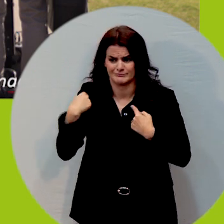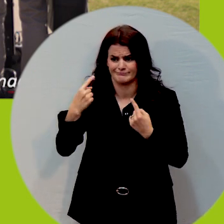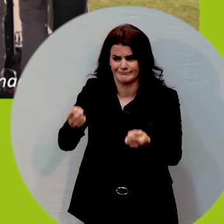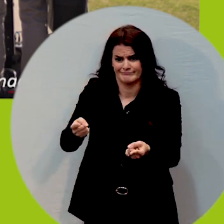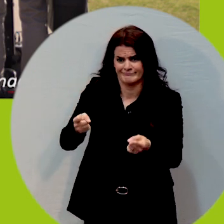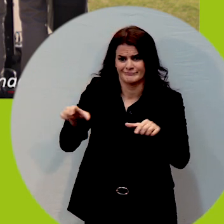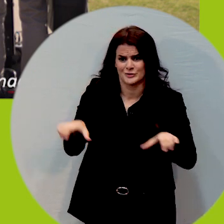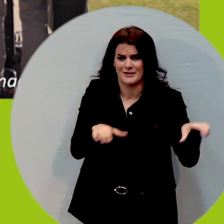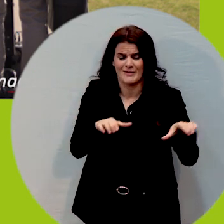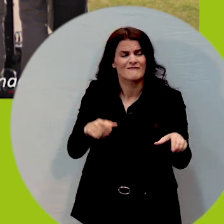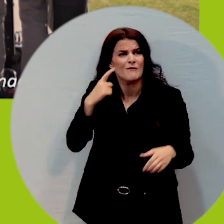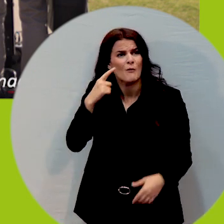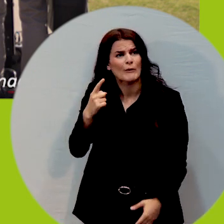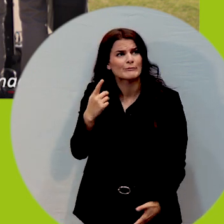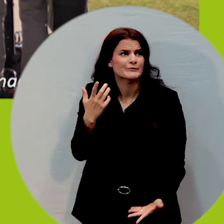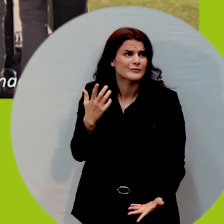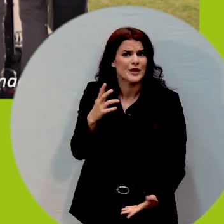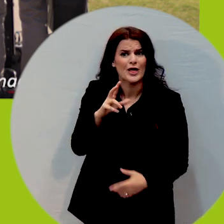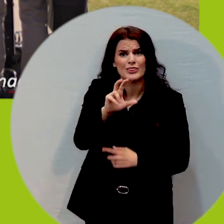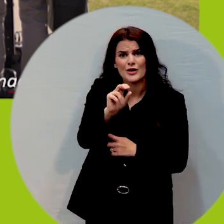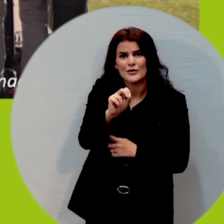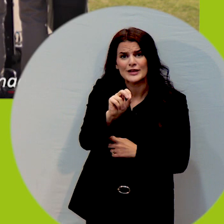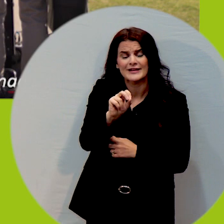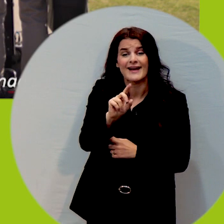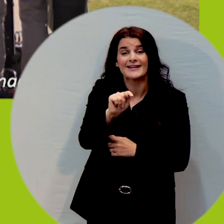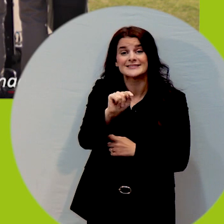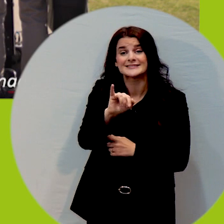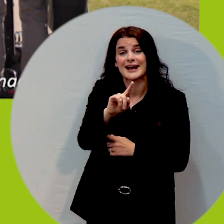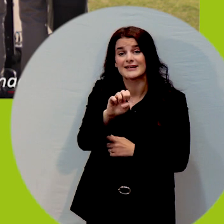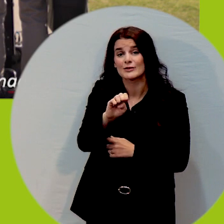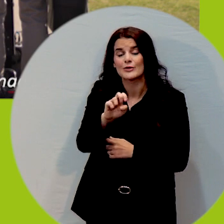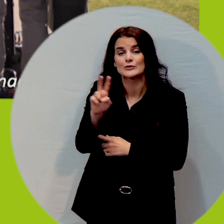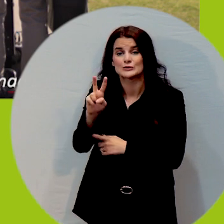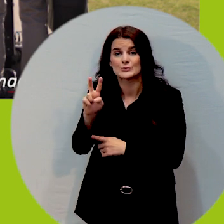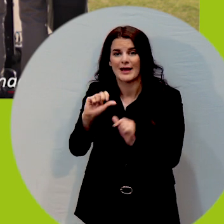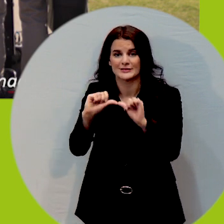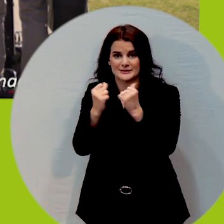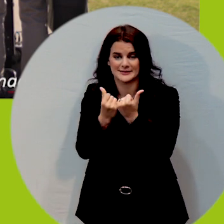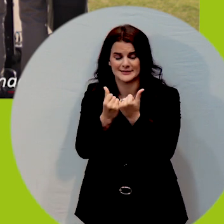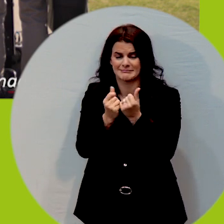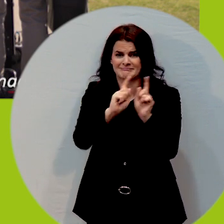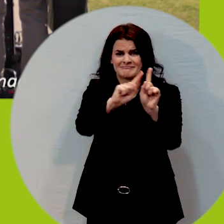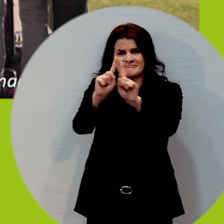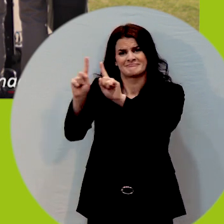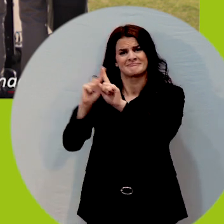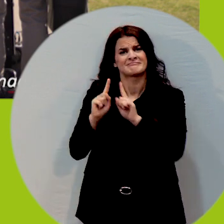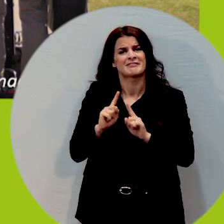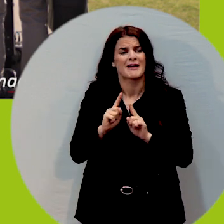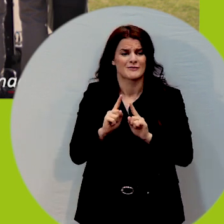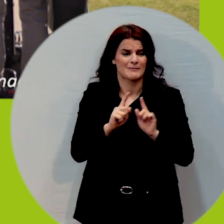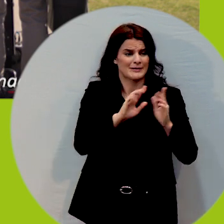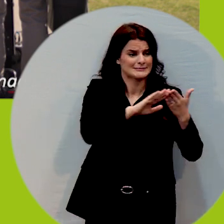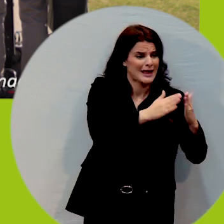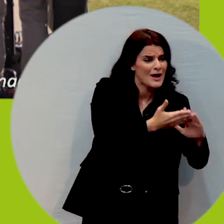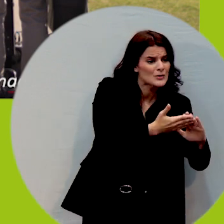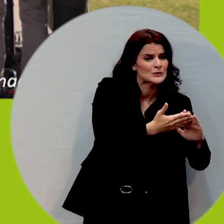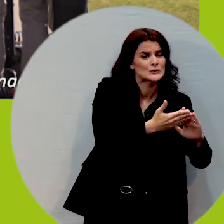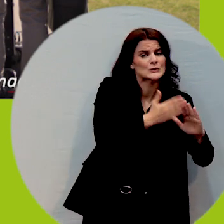30 Title II agencies across the country of all shapes and sizes down to townships all the way to a state level.